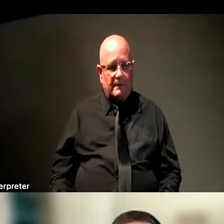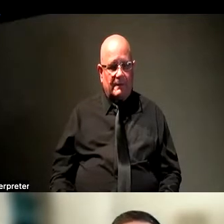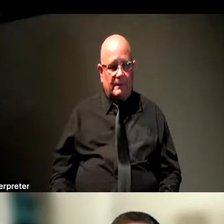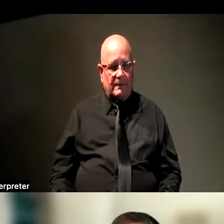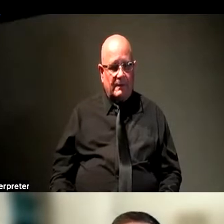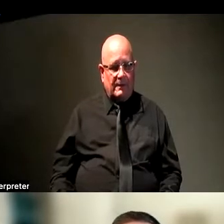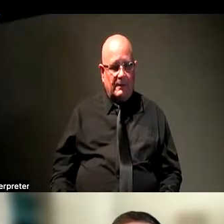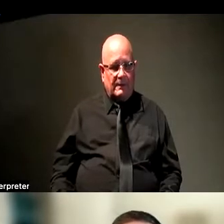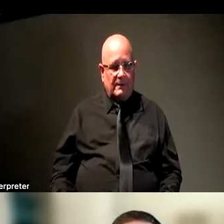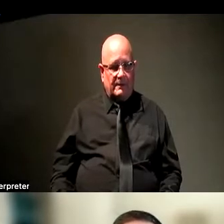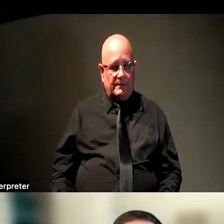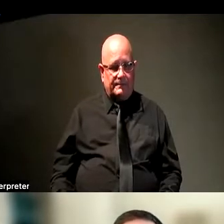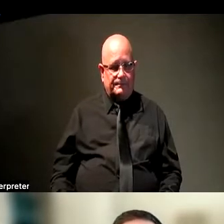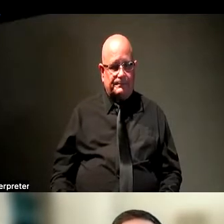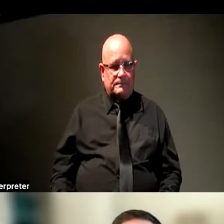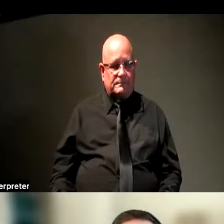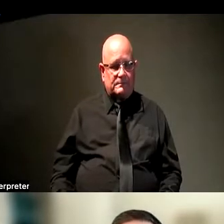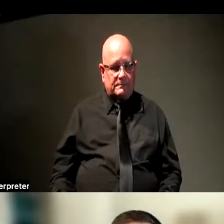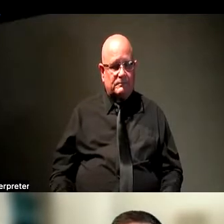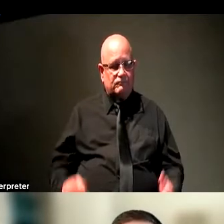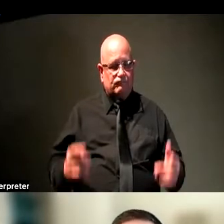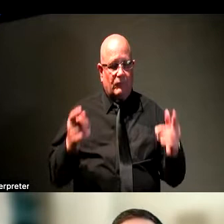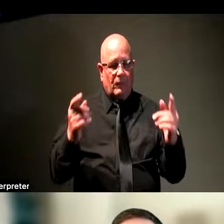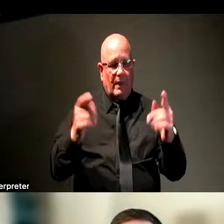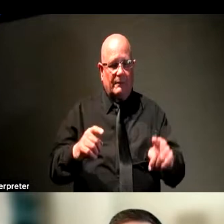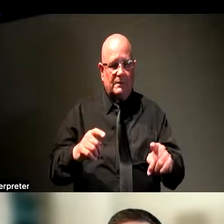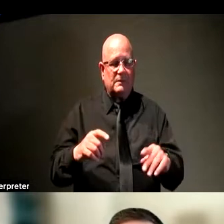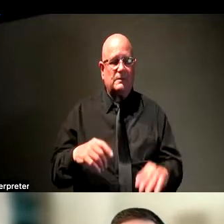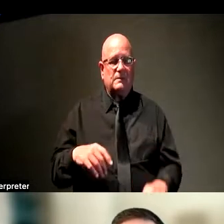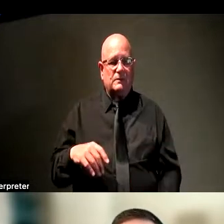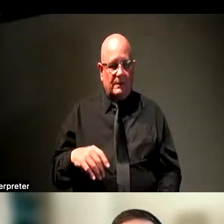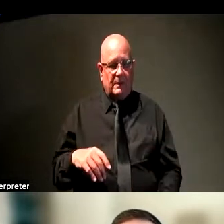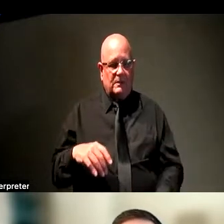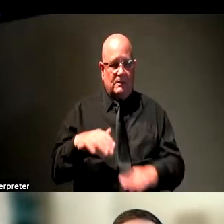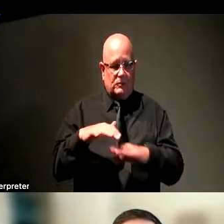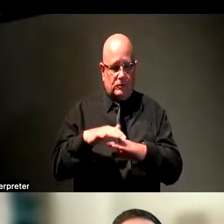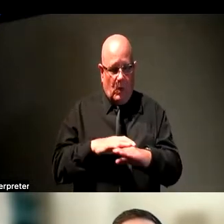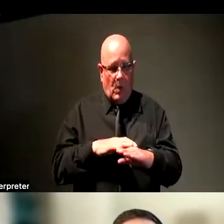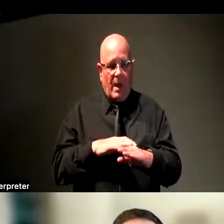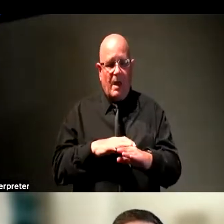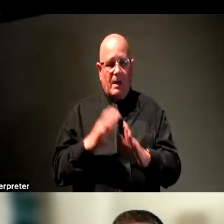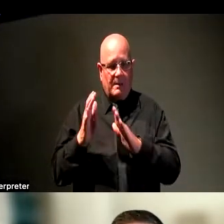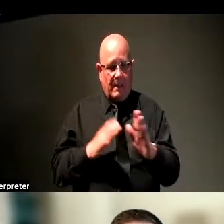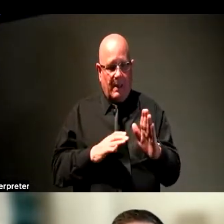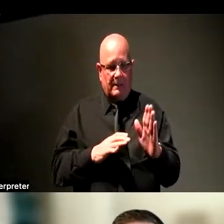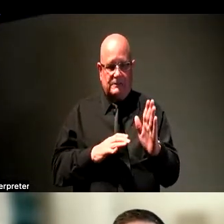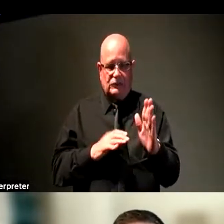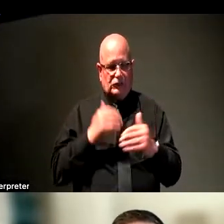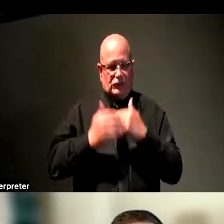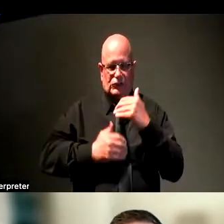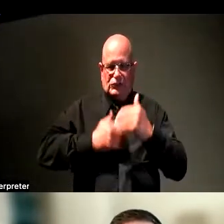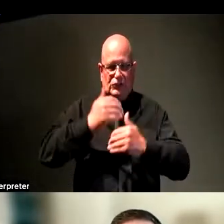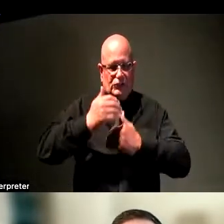we've got some time. We have some time to slow down a bit and to plan what we're doing with our technology. We've had time and